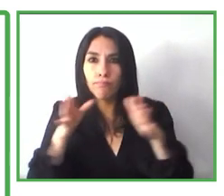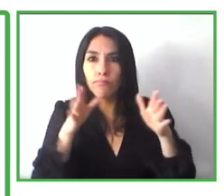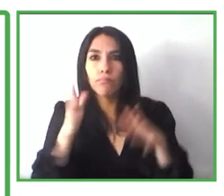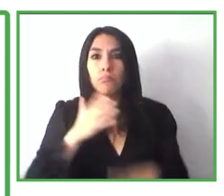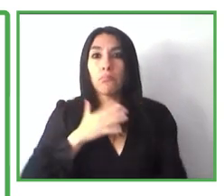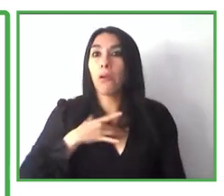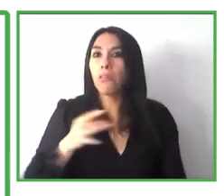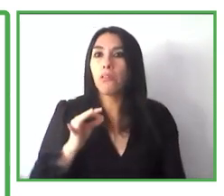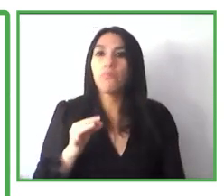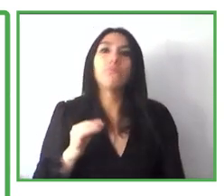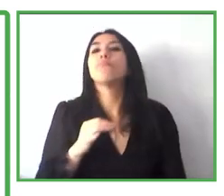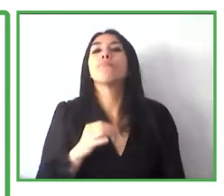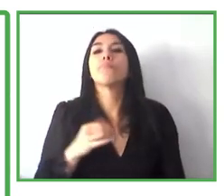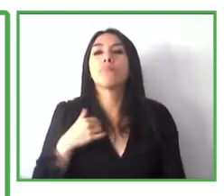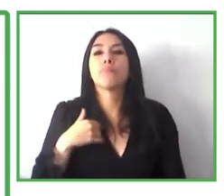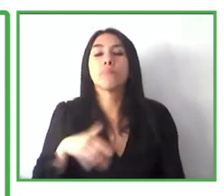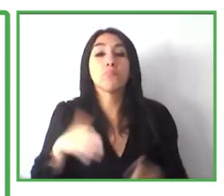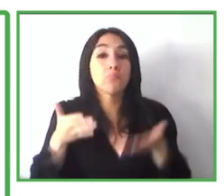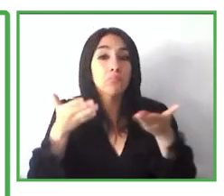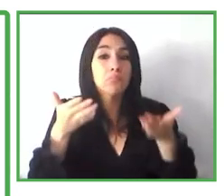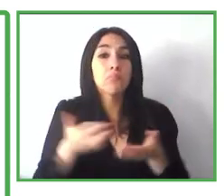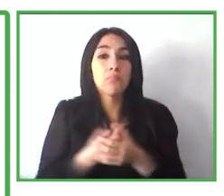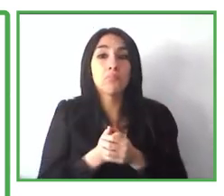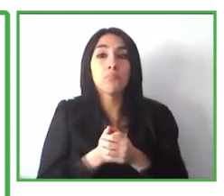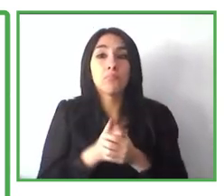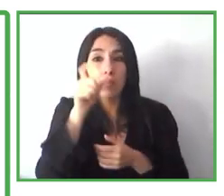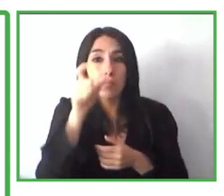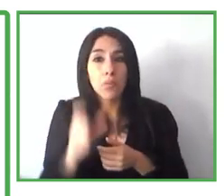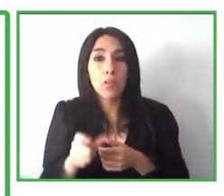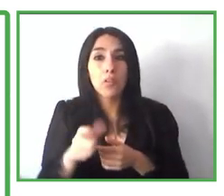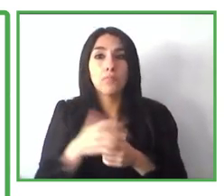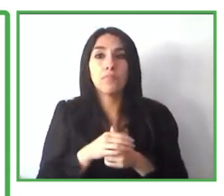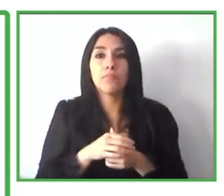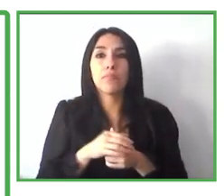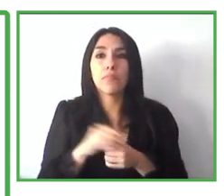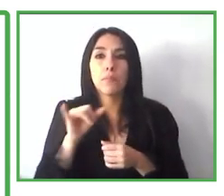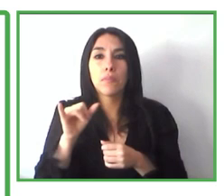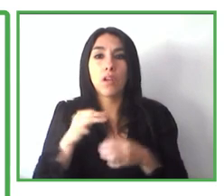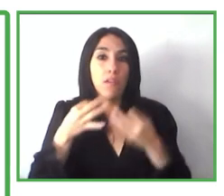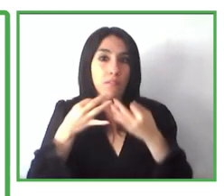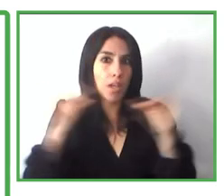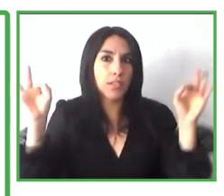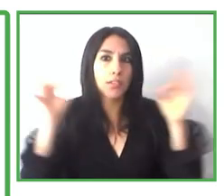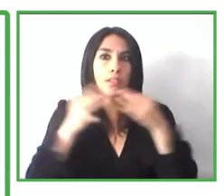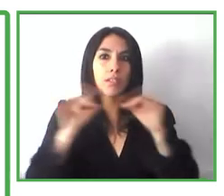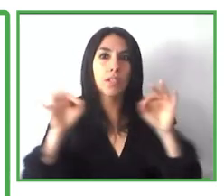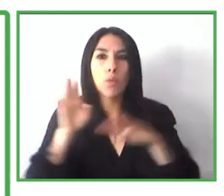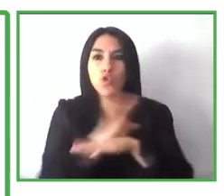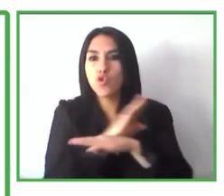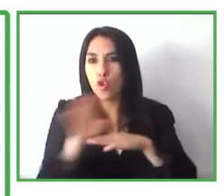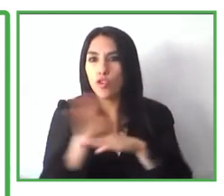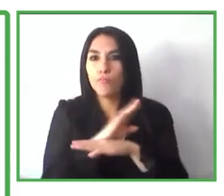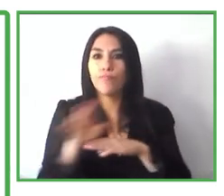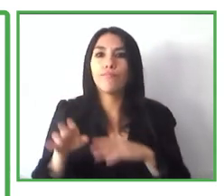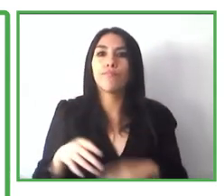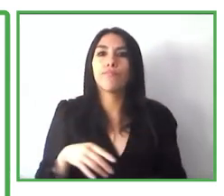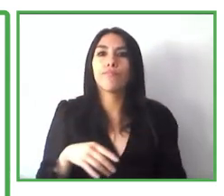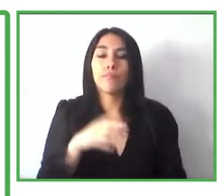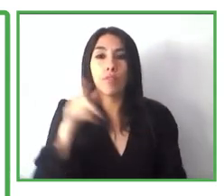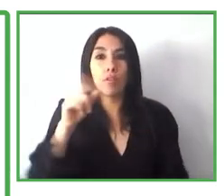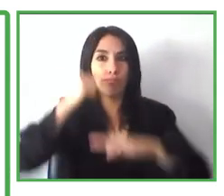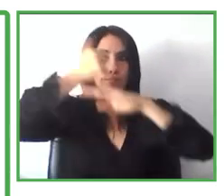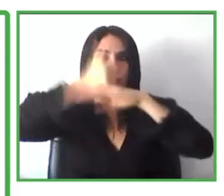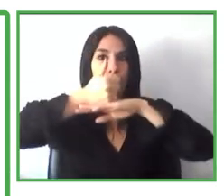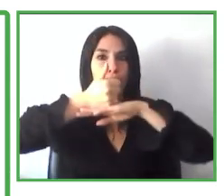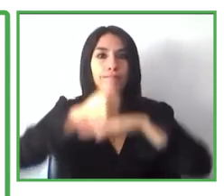The service is free of cost for the customers and also free of cost for the employers. Who pays for this is the